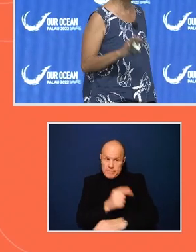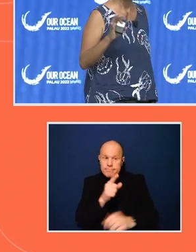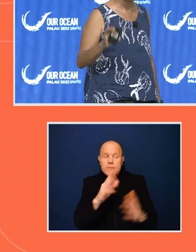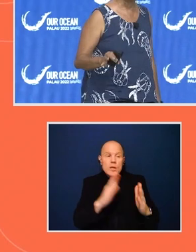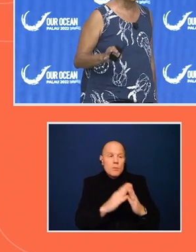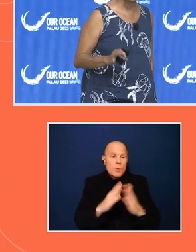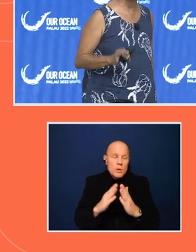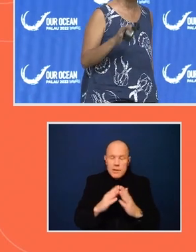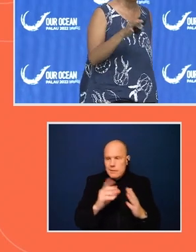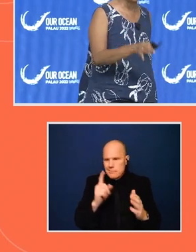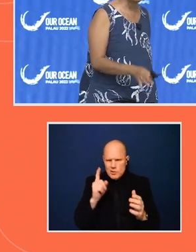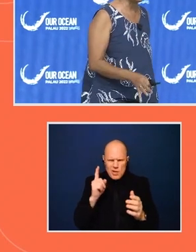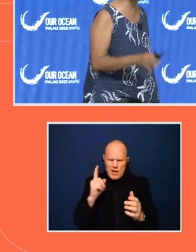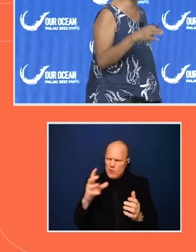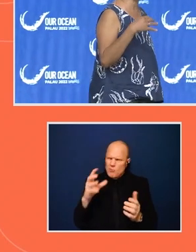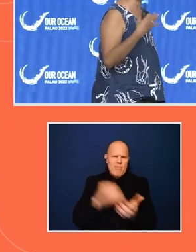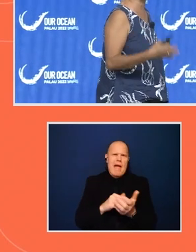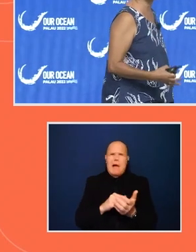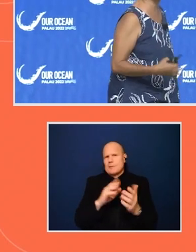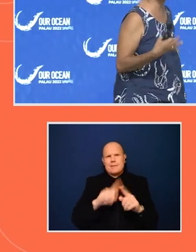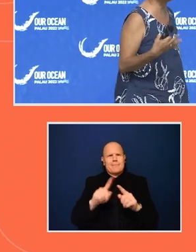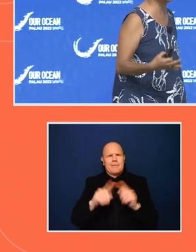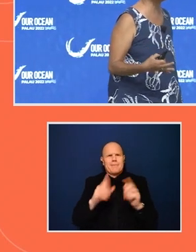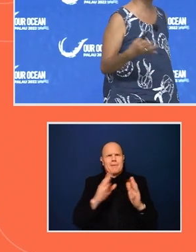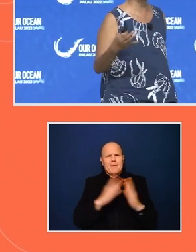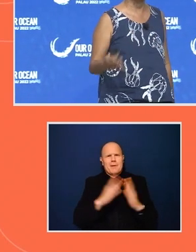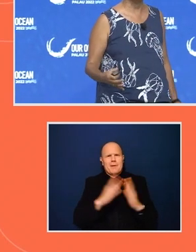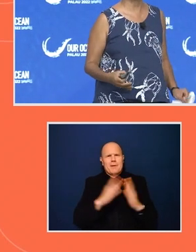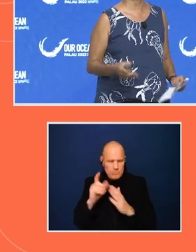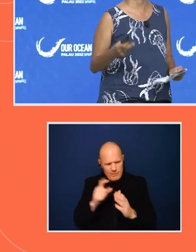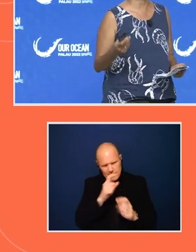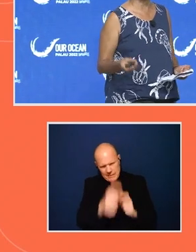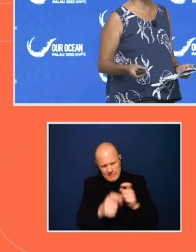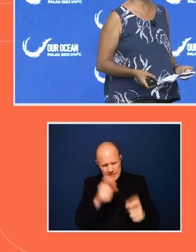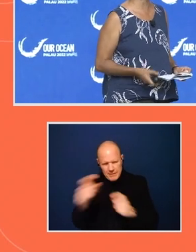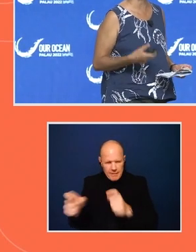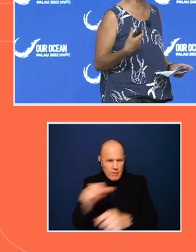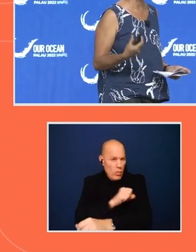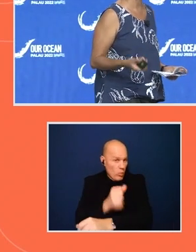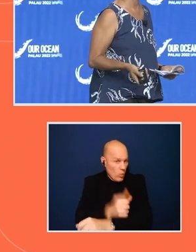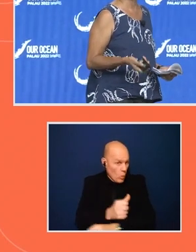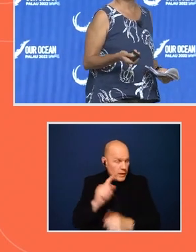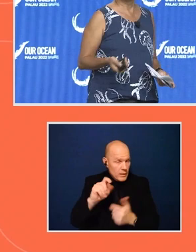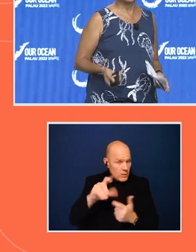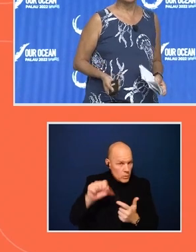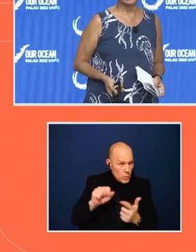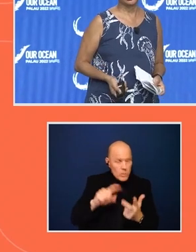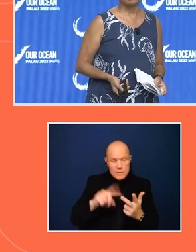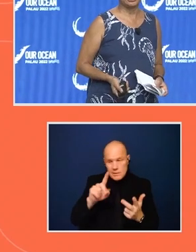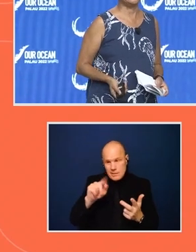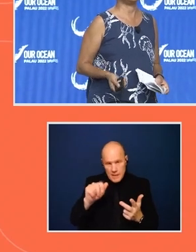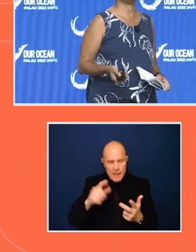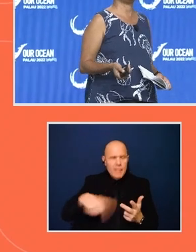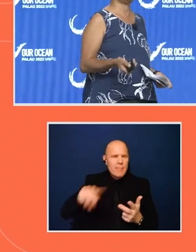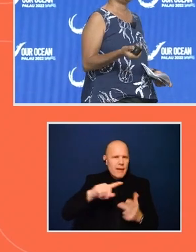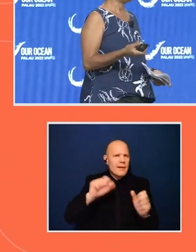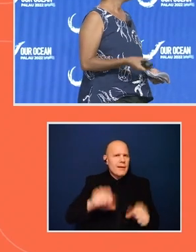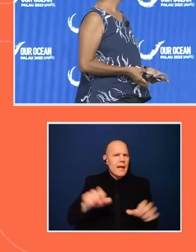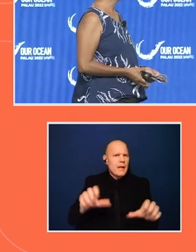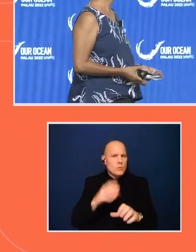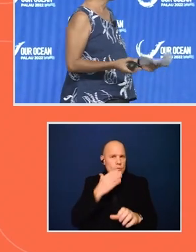of them. So we need to be able to give them the authority, the tools, and the data so that they can actually do good decision-making.